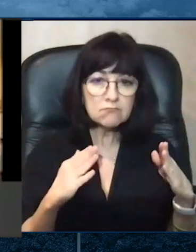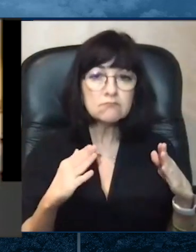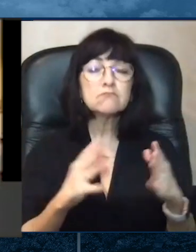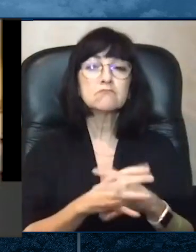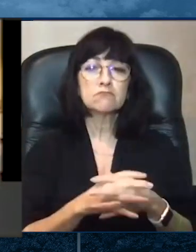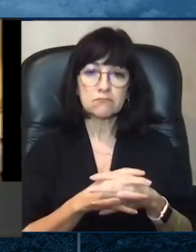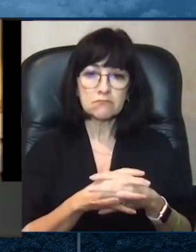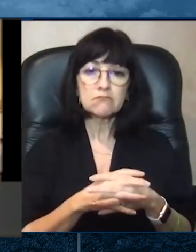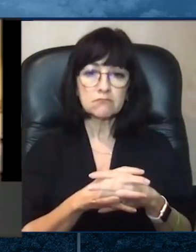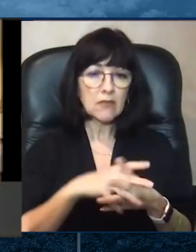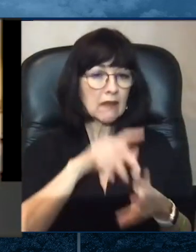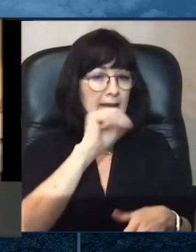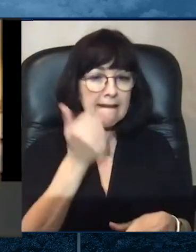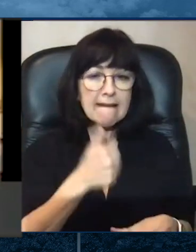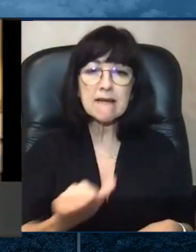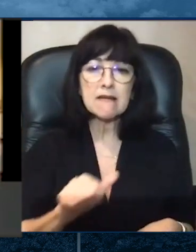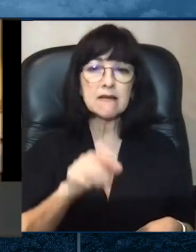any bill they need pay. Thank